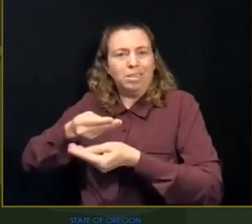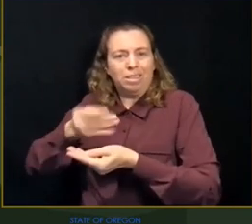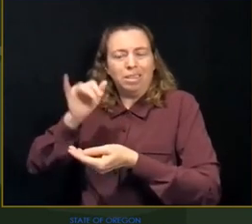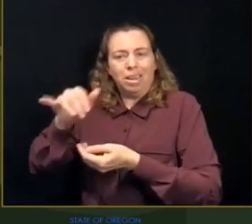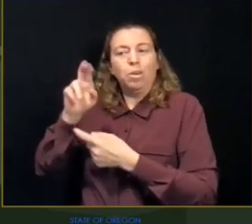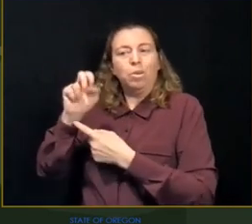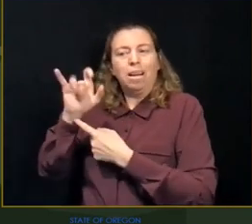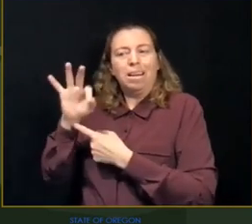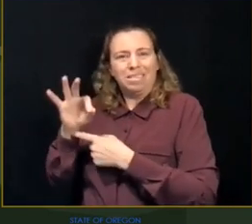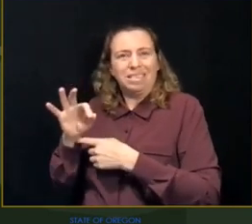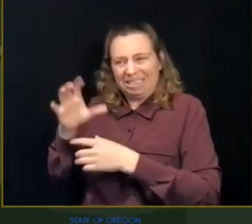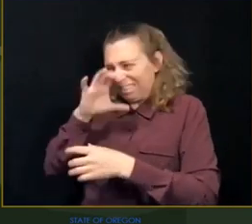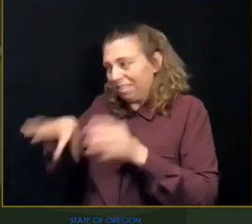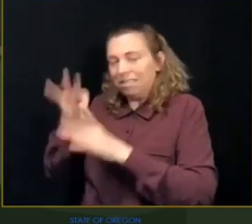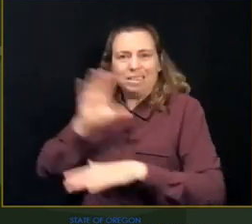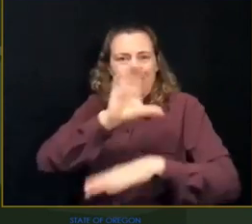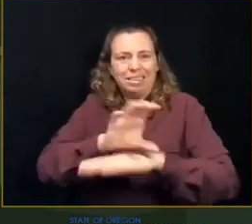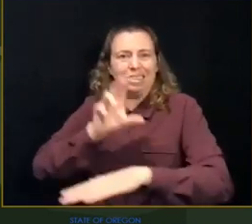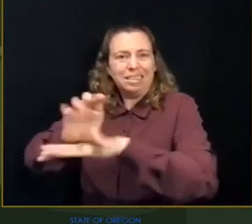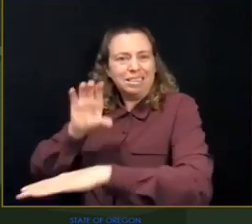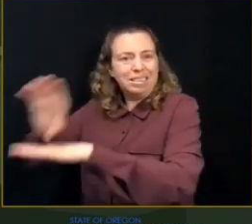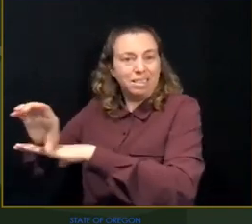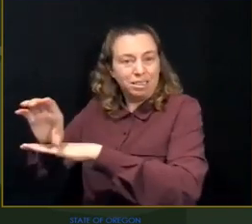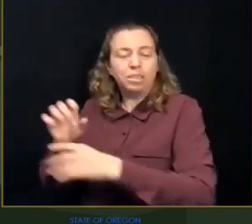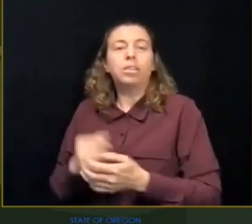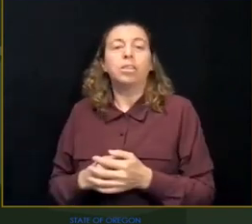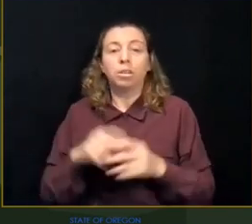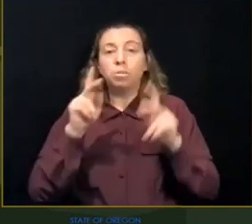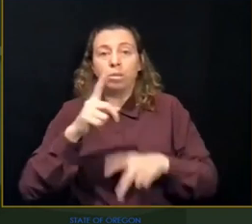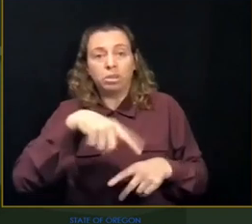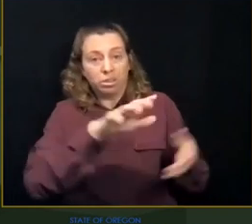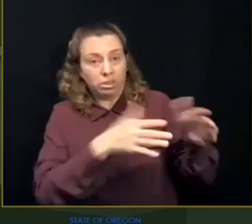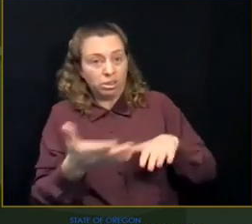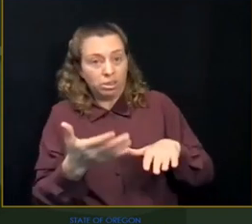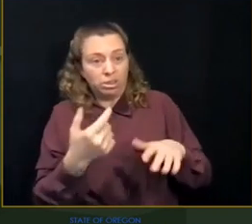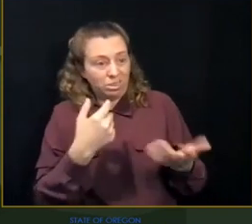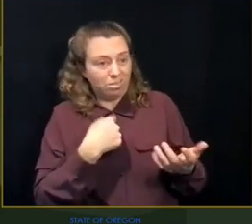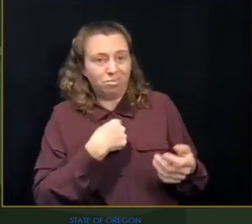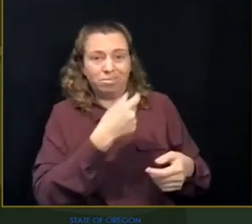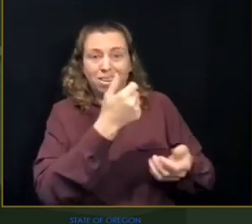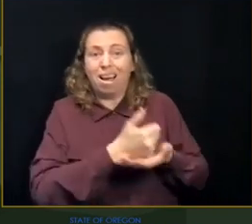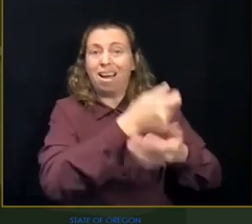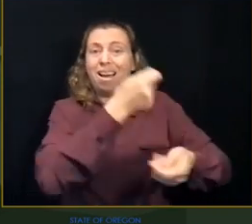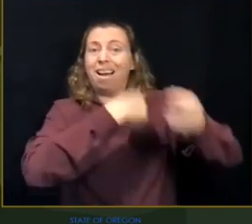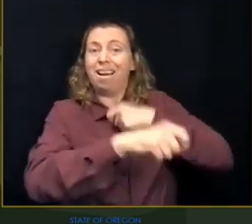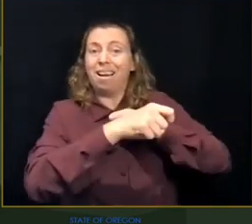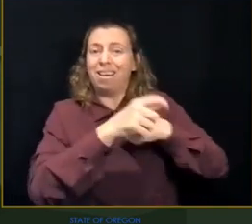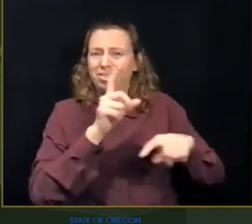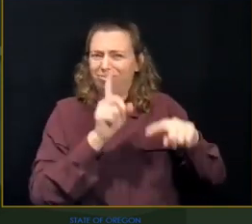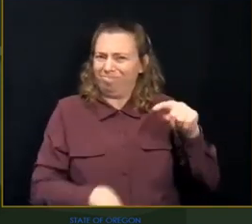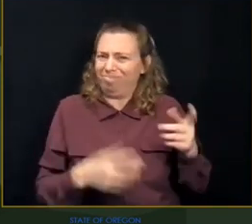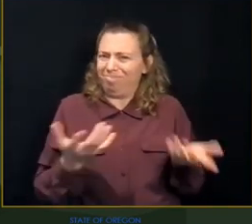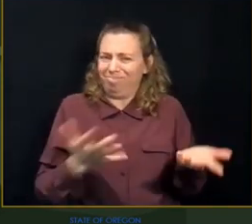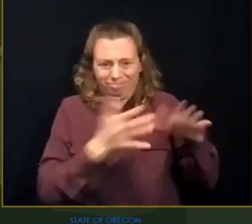is bring back someone's life lost to this virus. That's why, as hard as this is, we